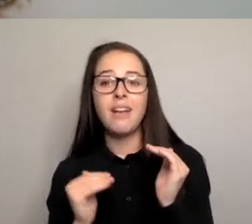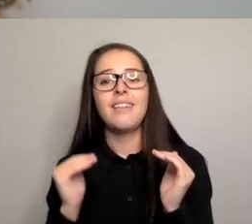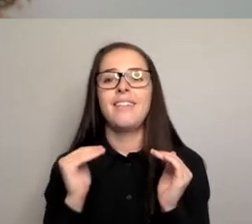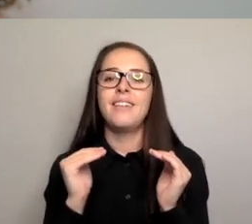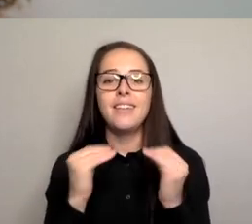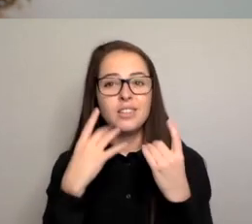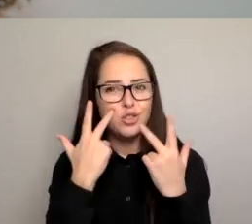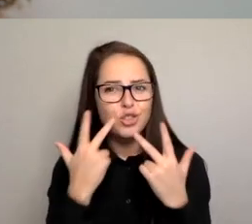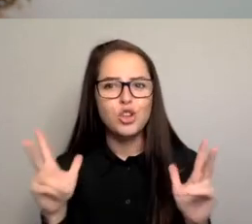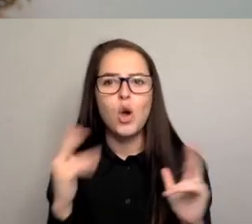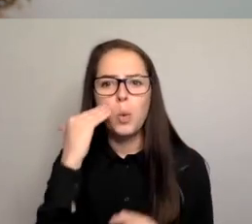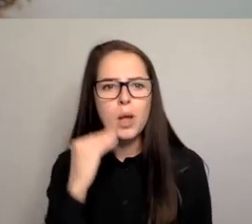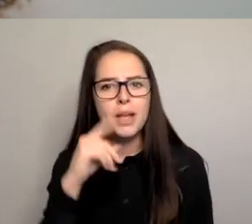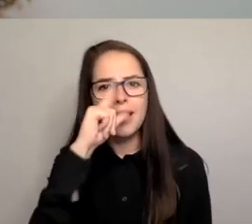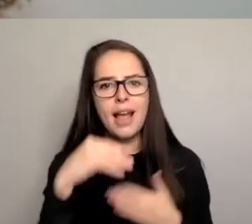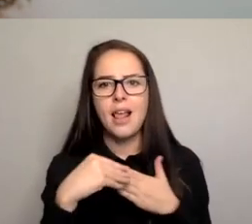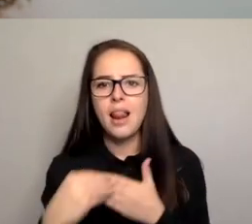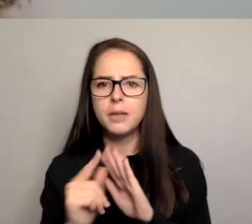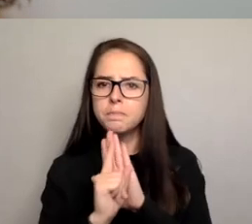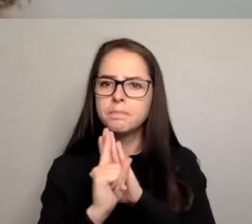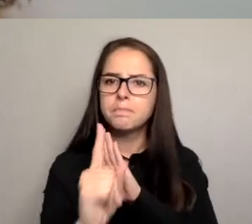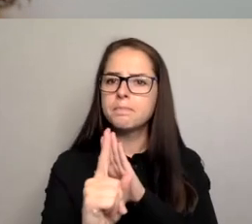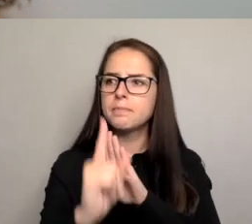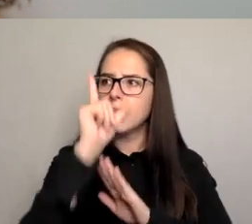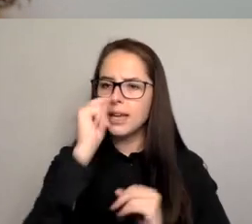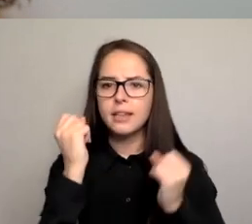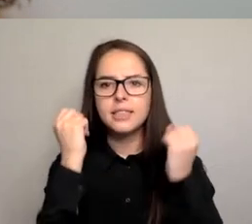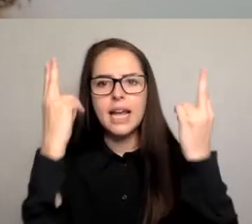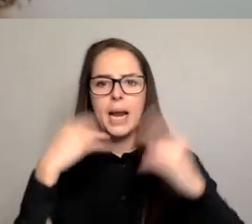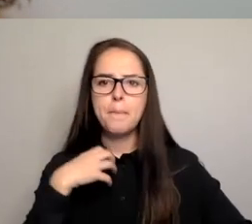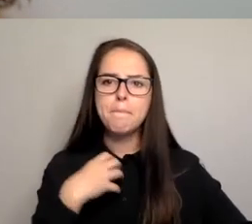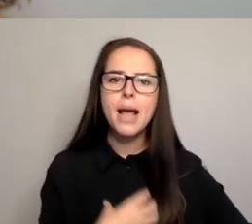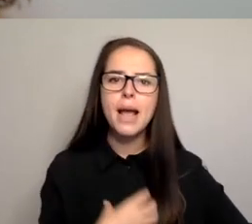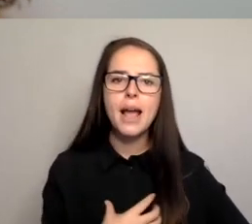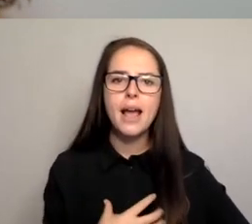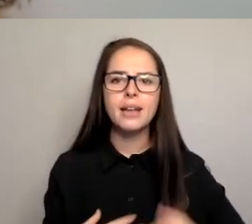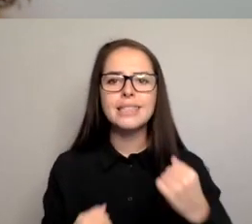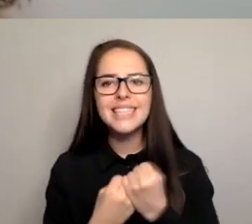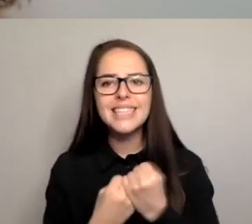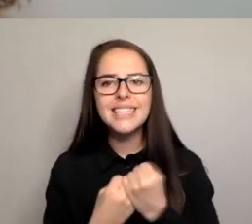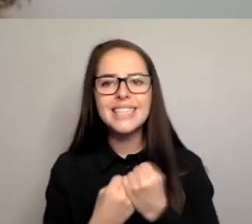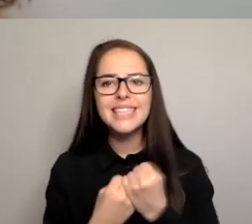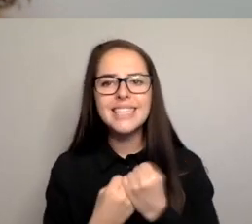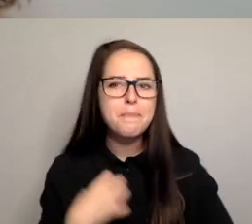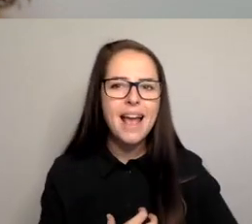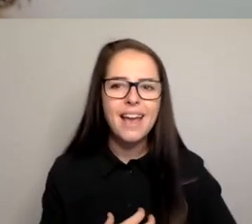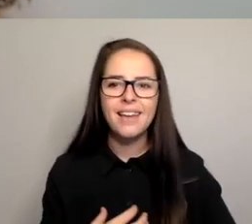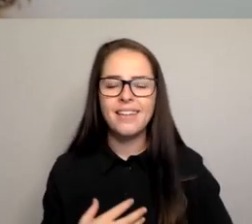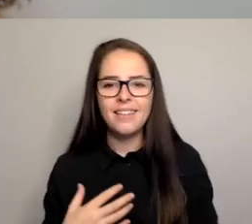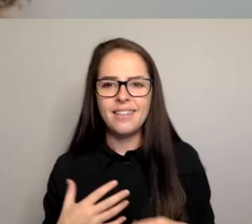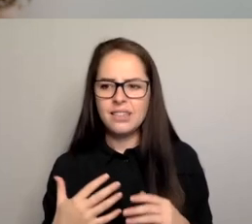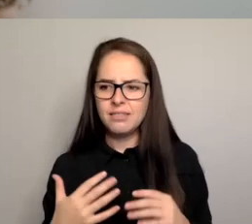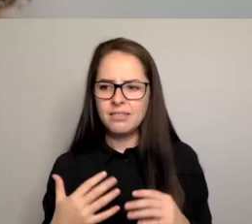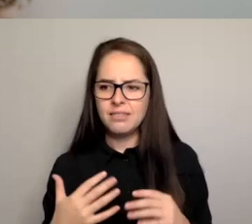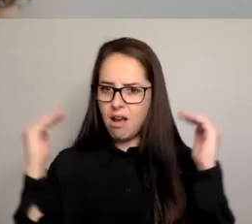leaders. They can stand up and be mayors and deputy mayors and take on a high level of leadership in